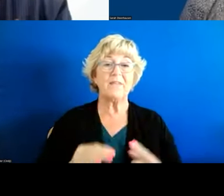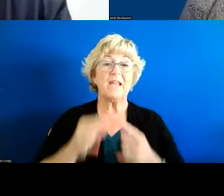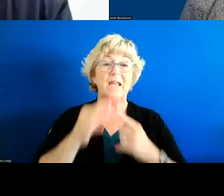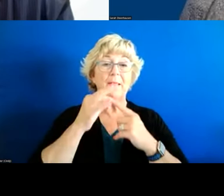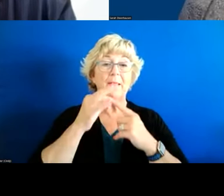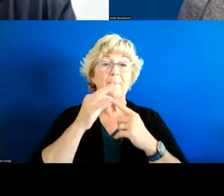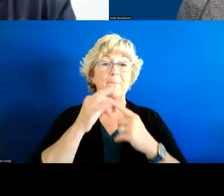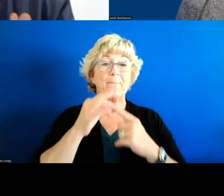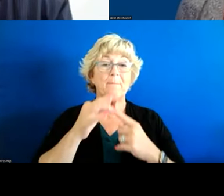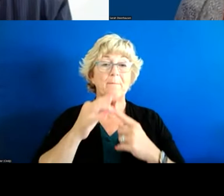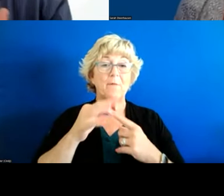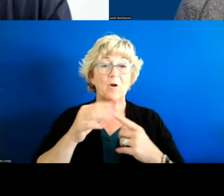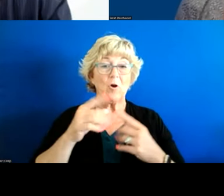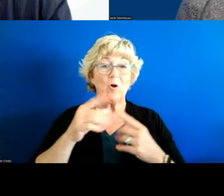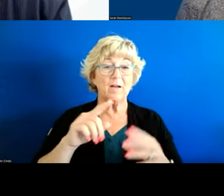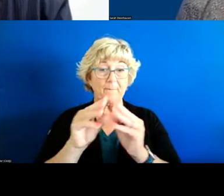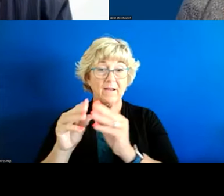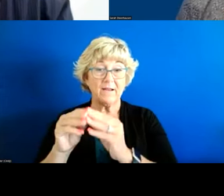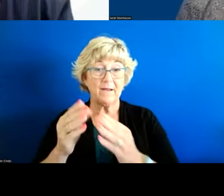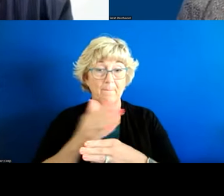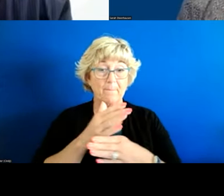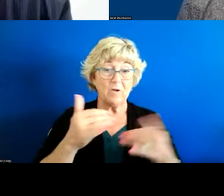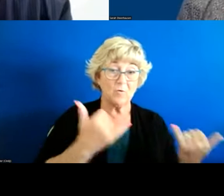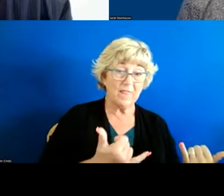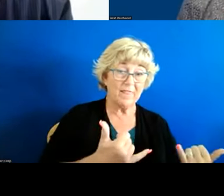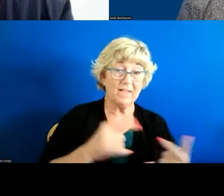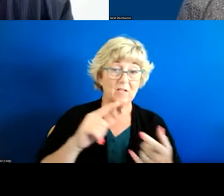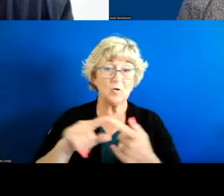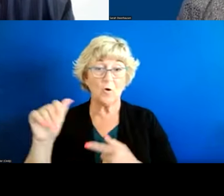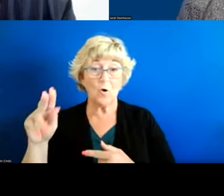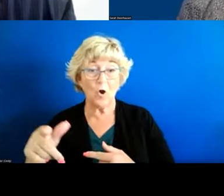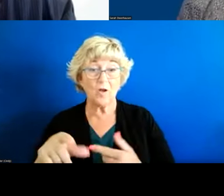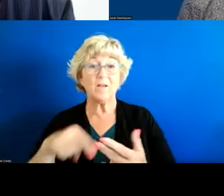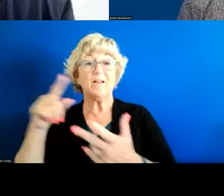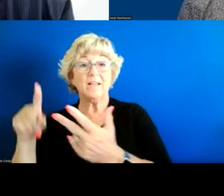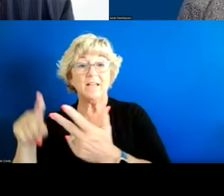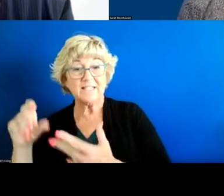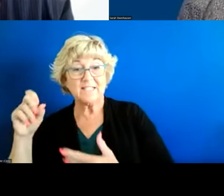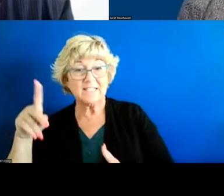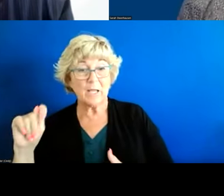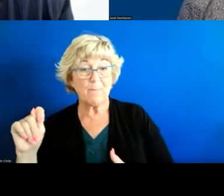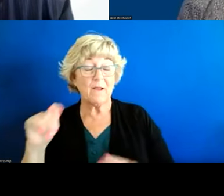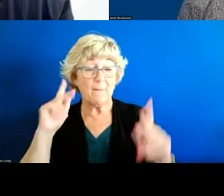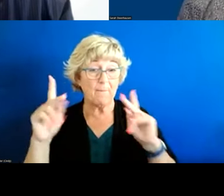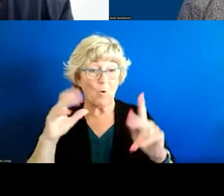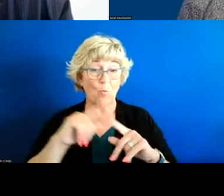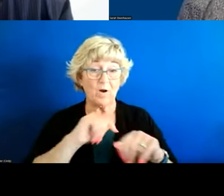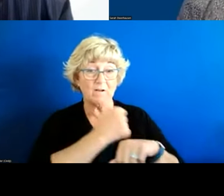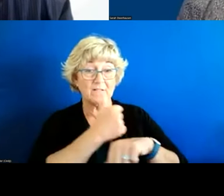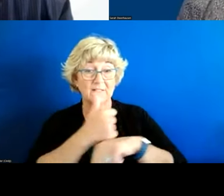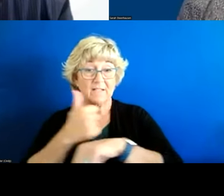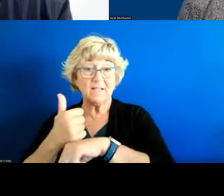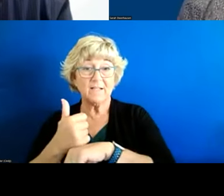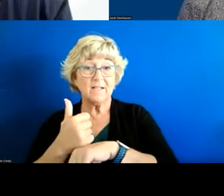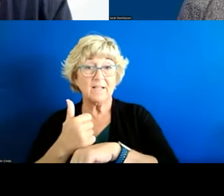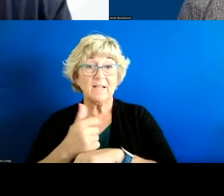interim meetings that we're going to have between this meeting and and august and then of course september um if people want to sort of either just text